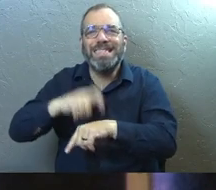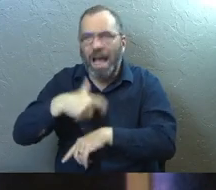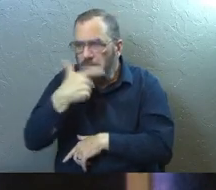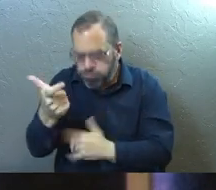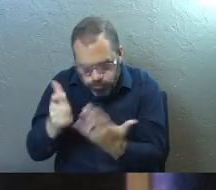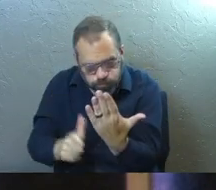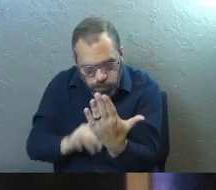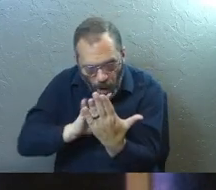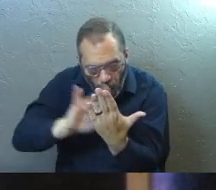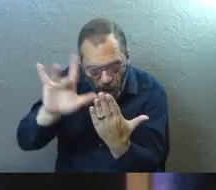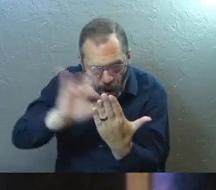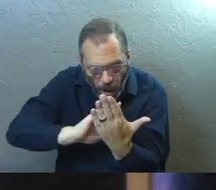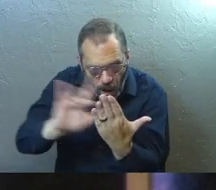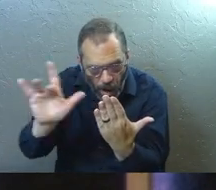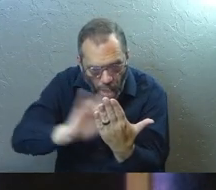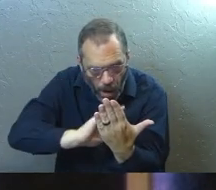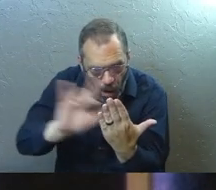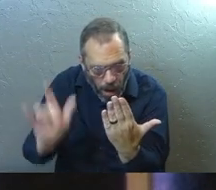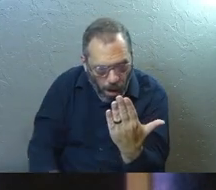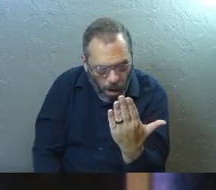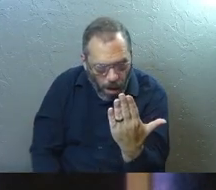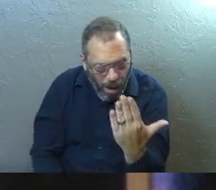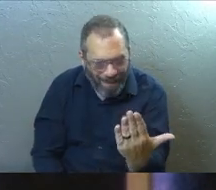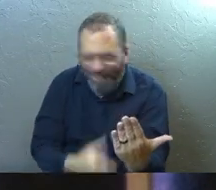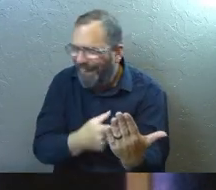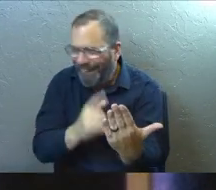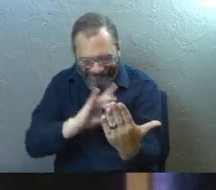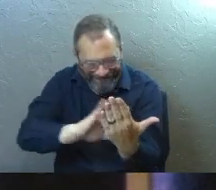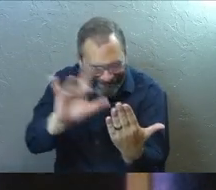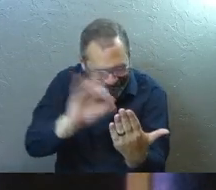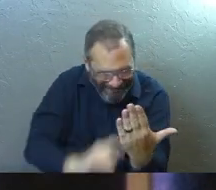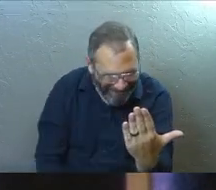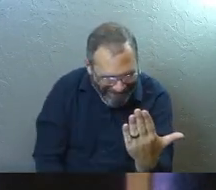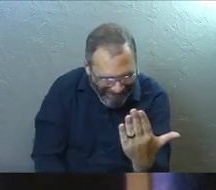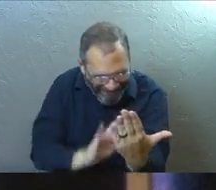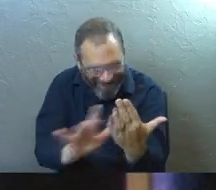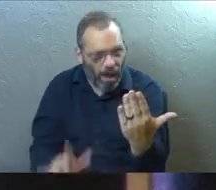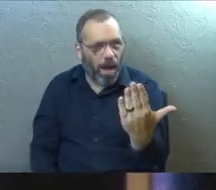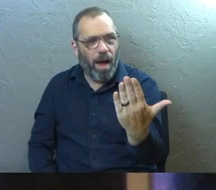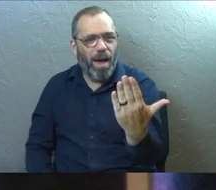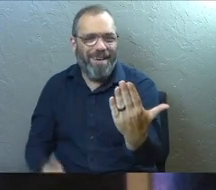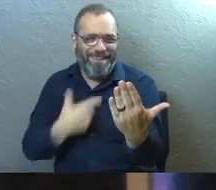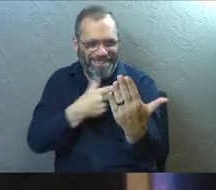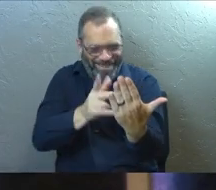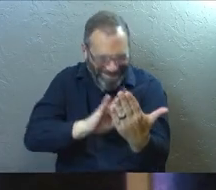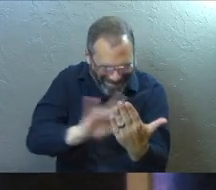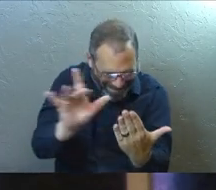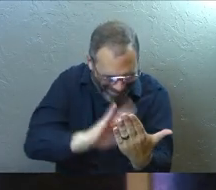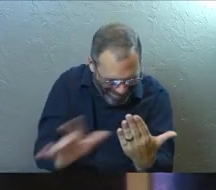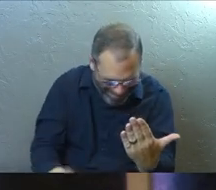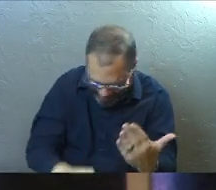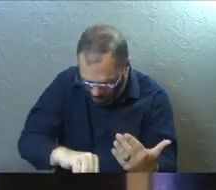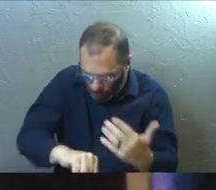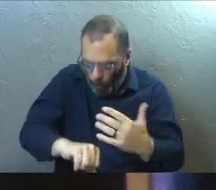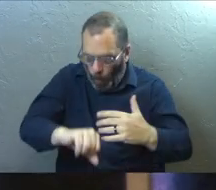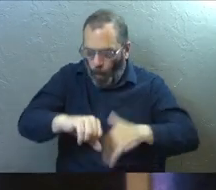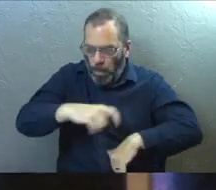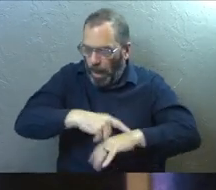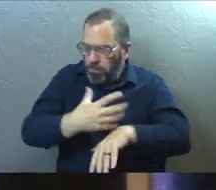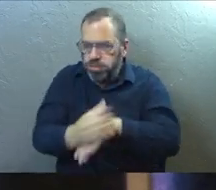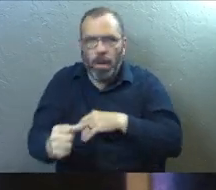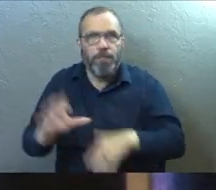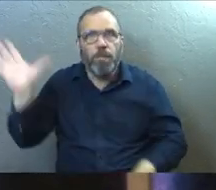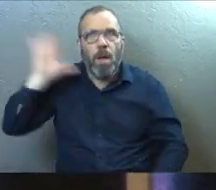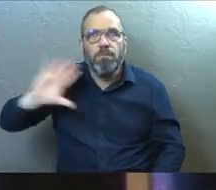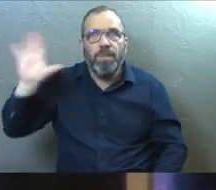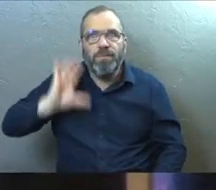spend in front of it. Because it's, it's the way that we give ourselves to it. So much of ourselves, right? And it's